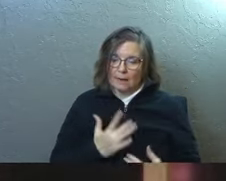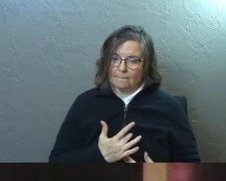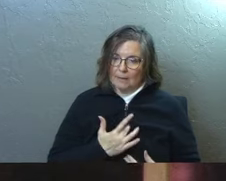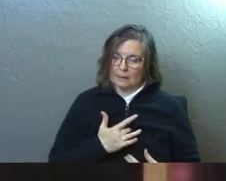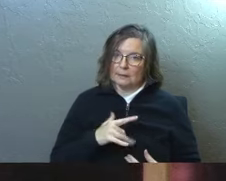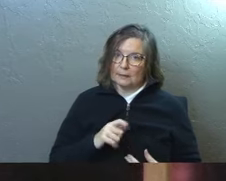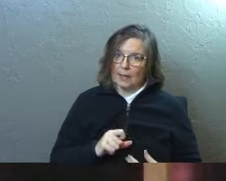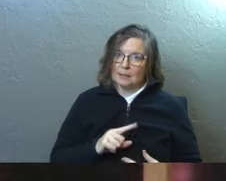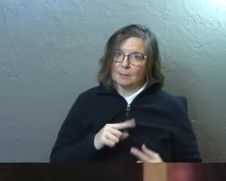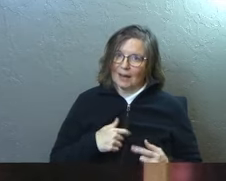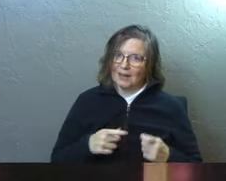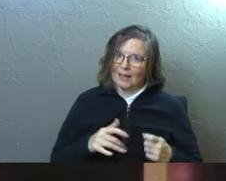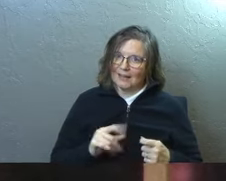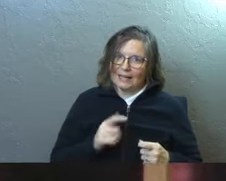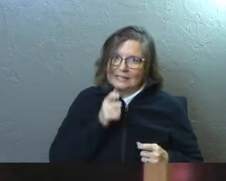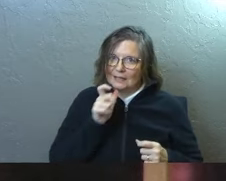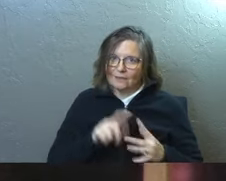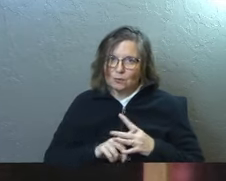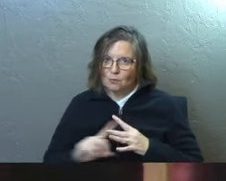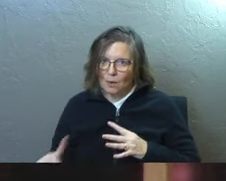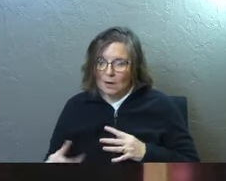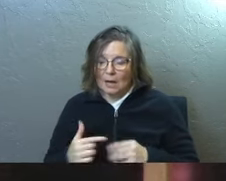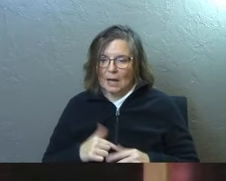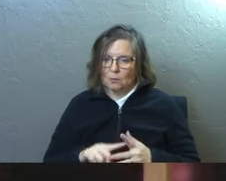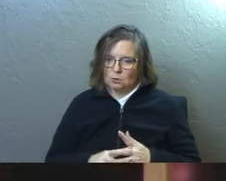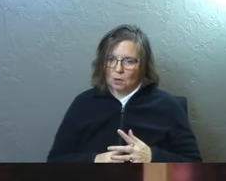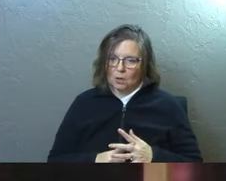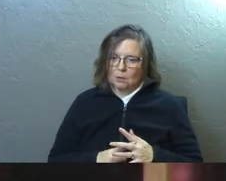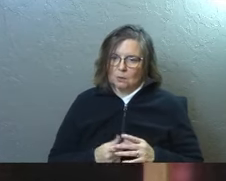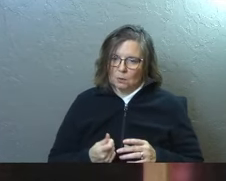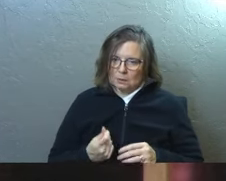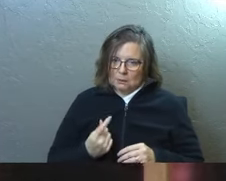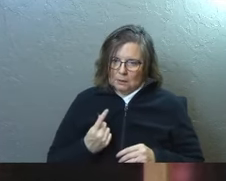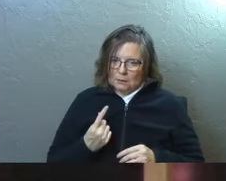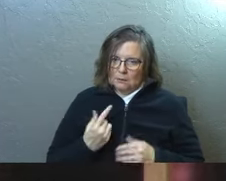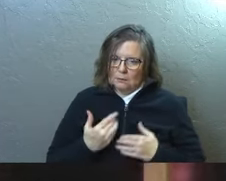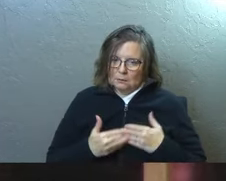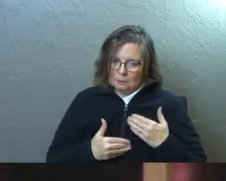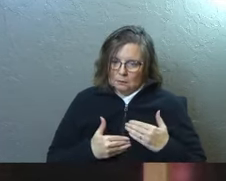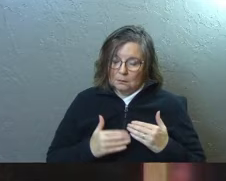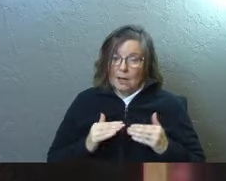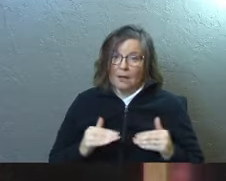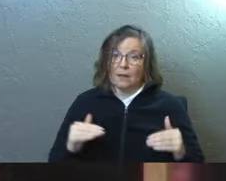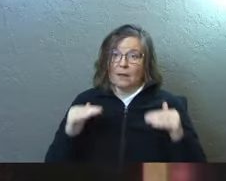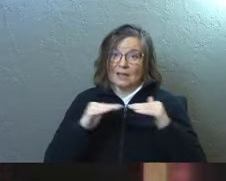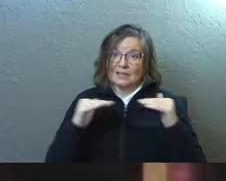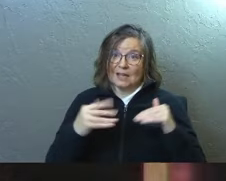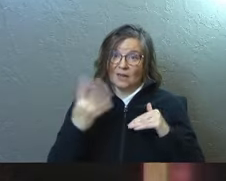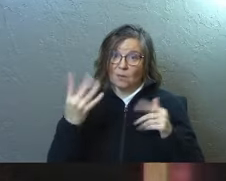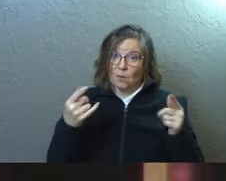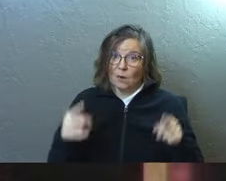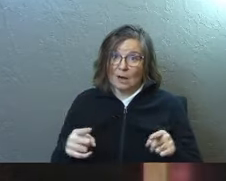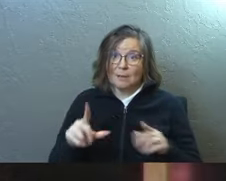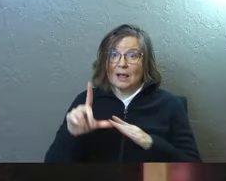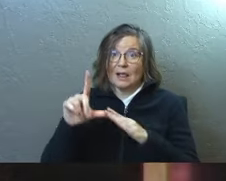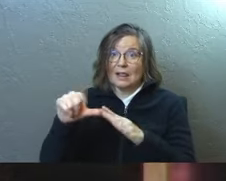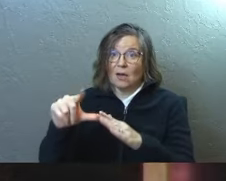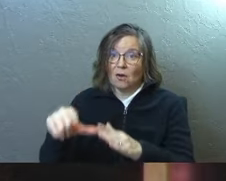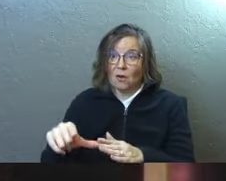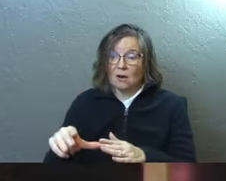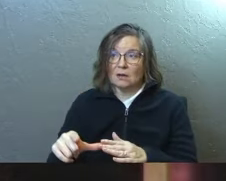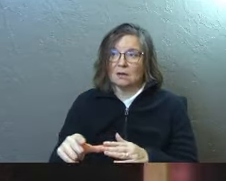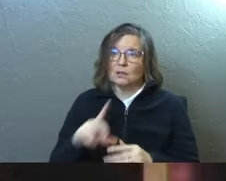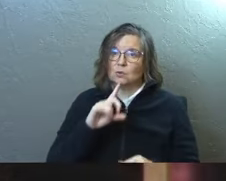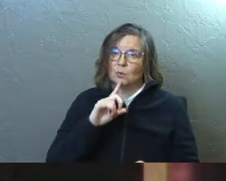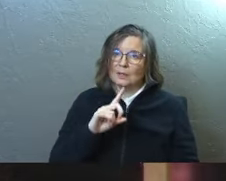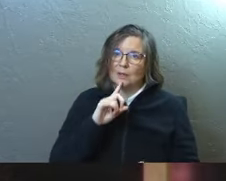there. And I was starting to understand it. And stage four came along later on.